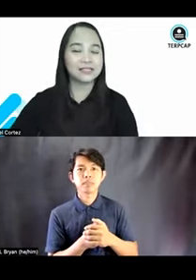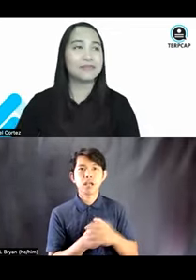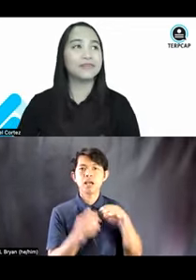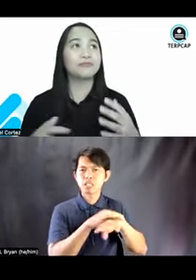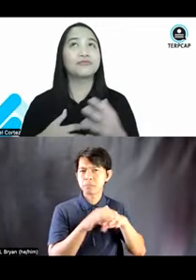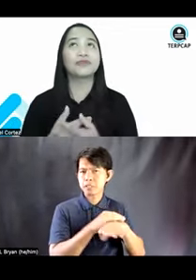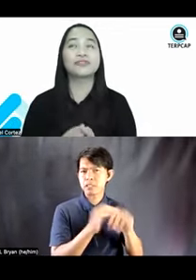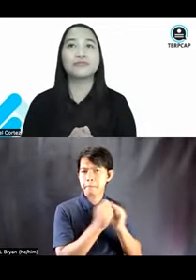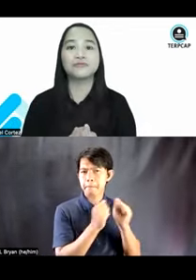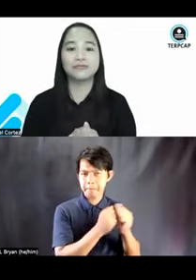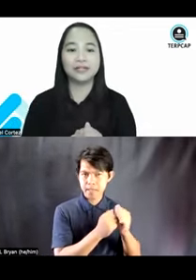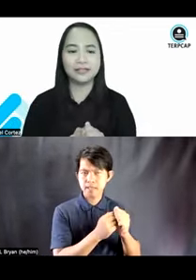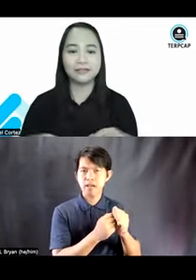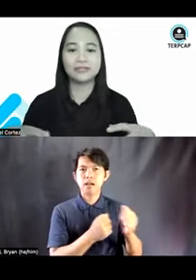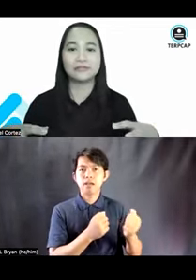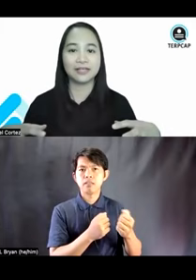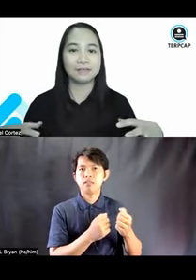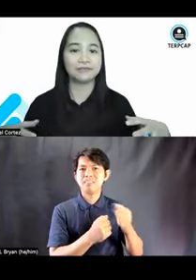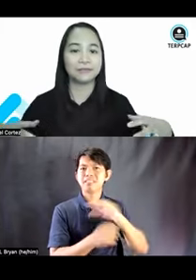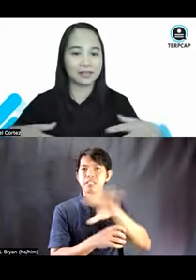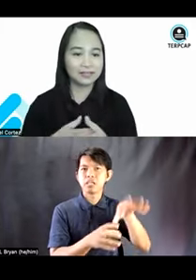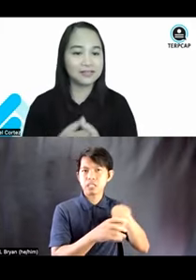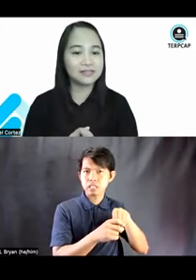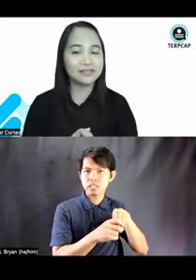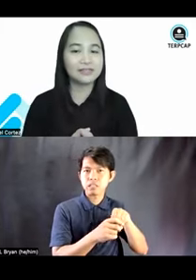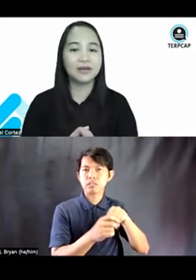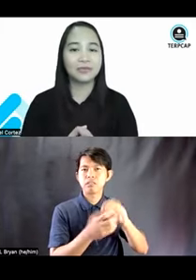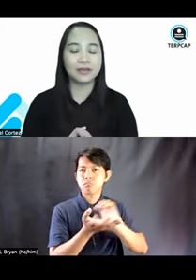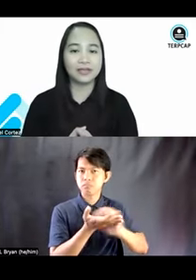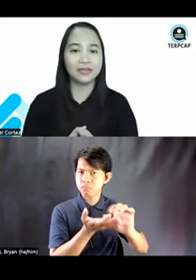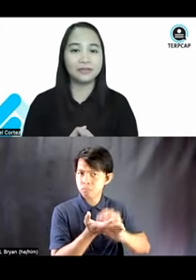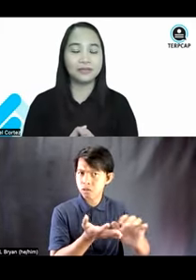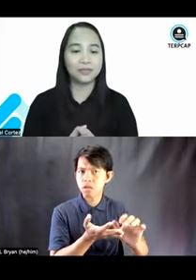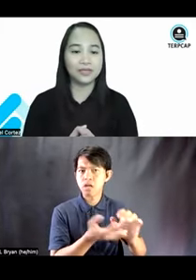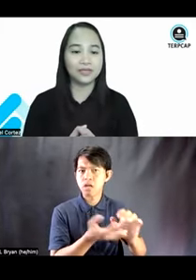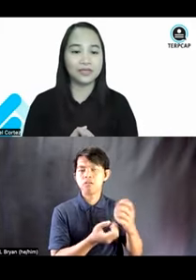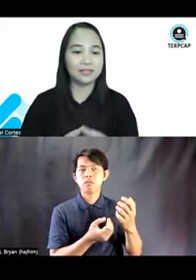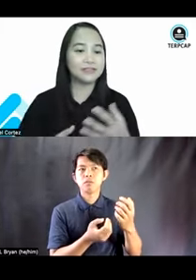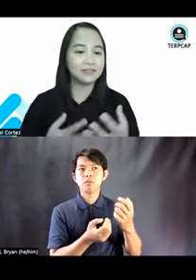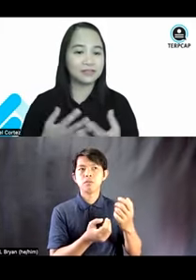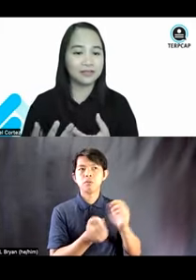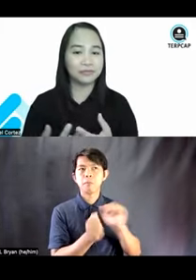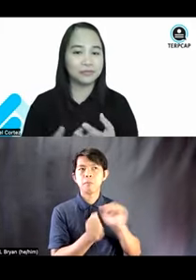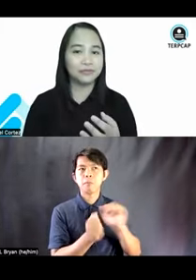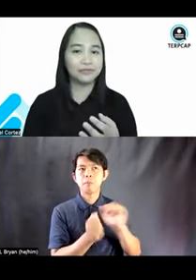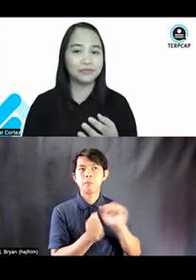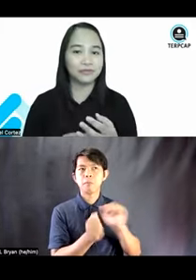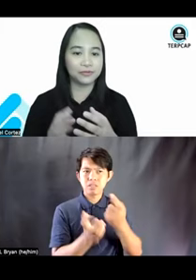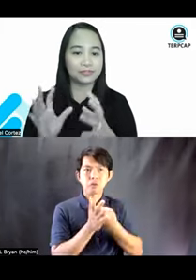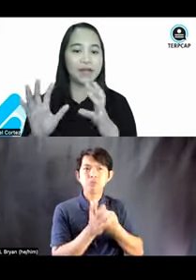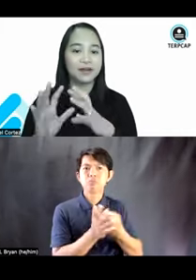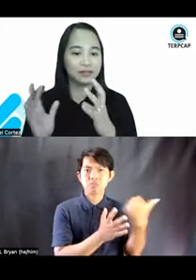something that refers to an inclusive type of practice, wherein we intentionally remove